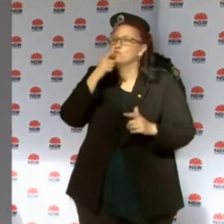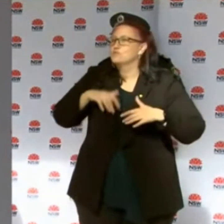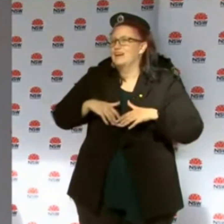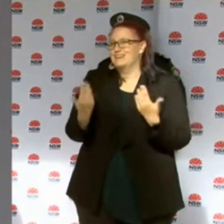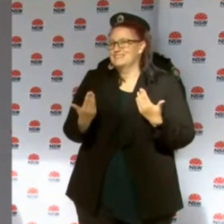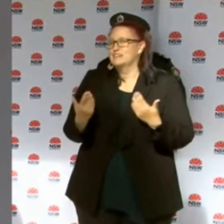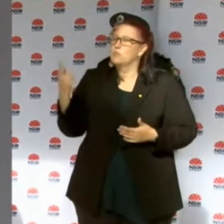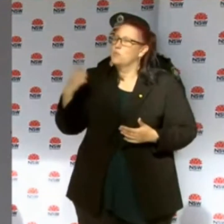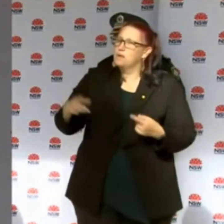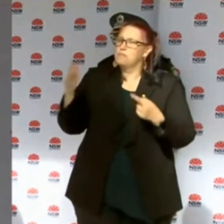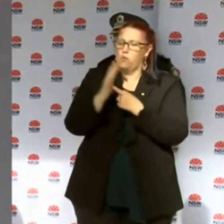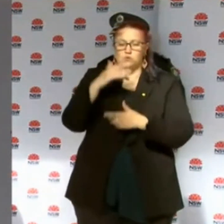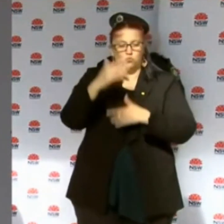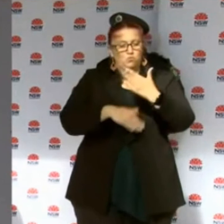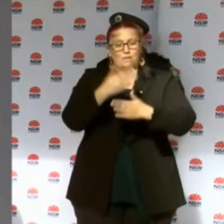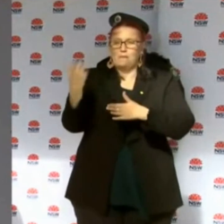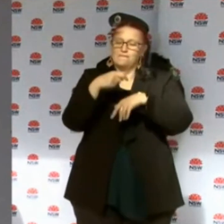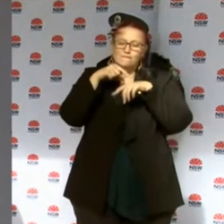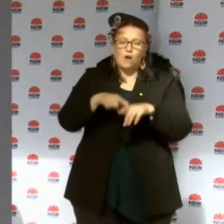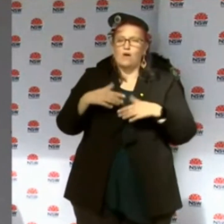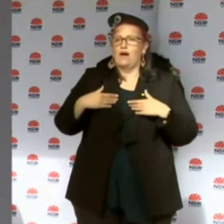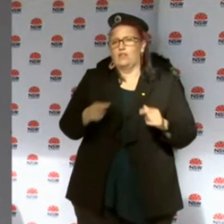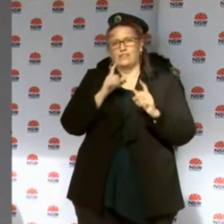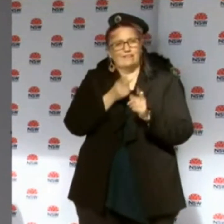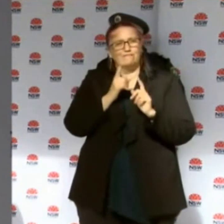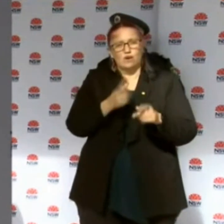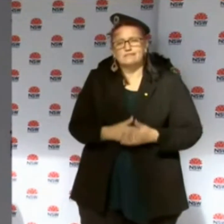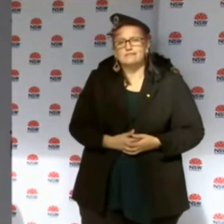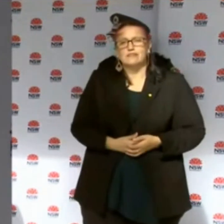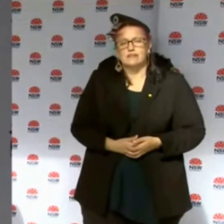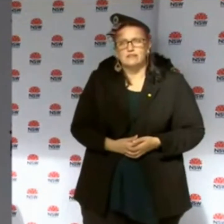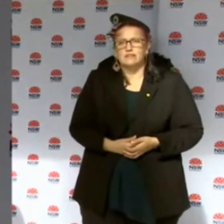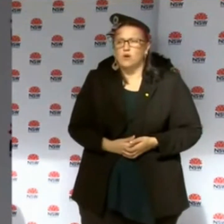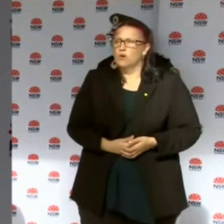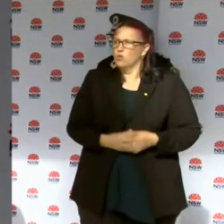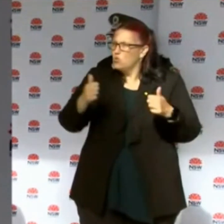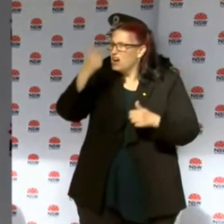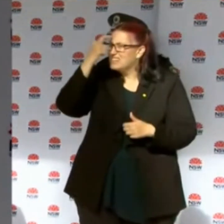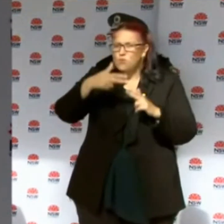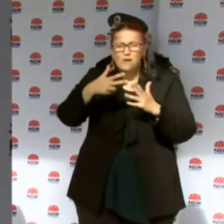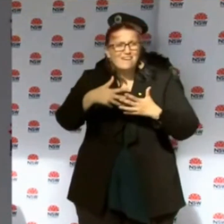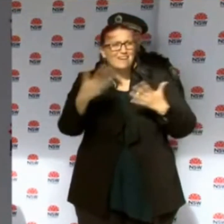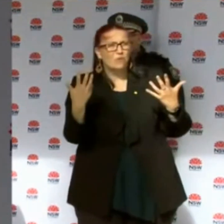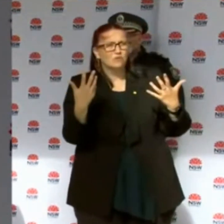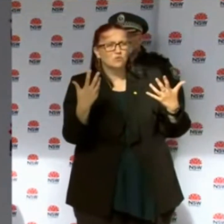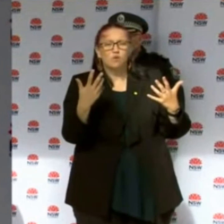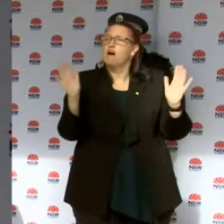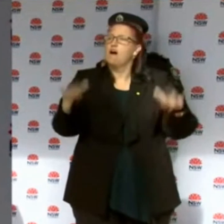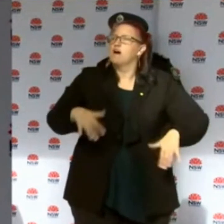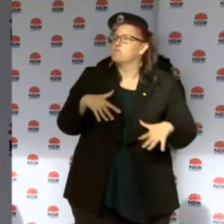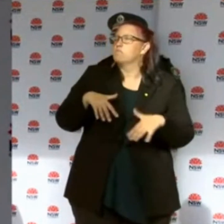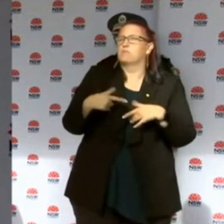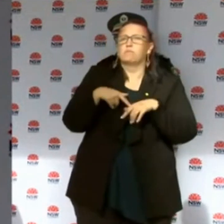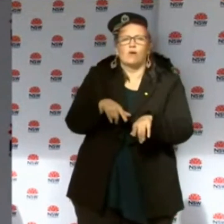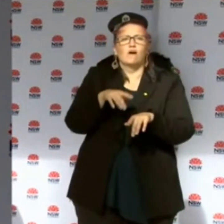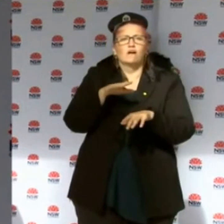and that's why it's important to continue following the health advice. It is not in anybody's interest for anybody to not follow the